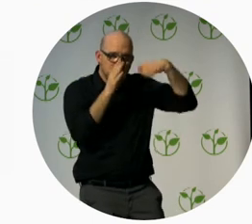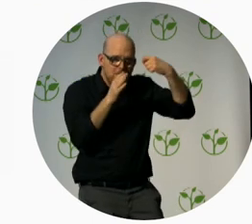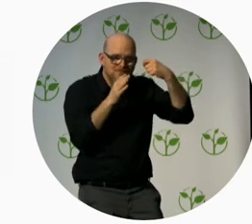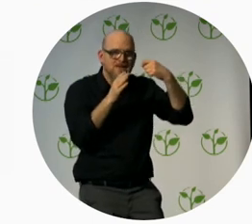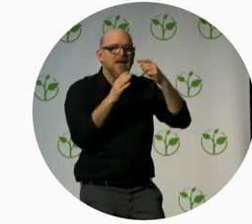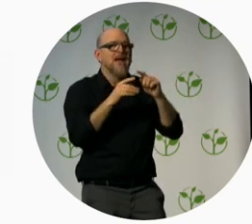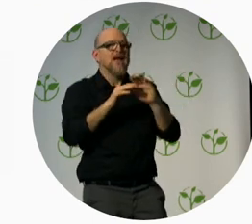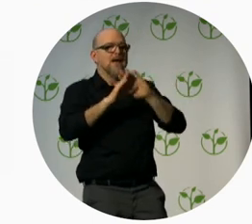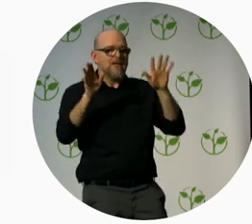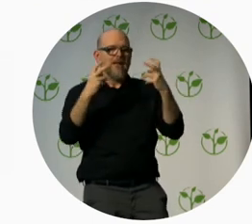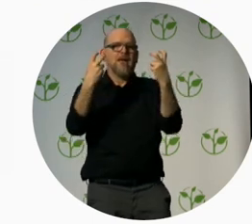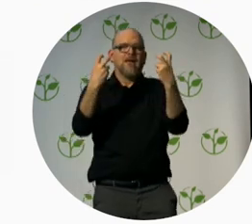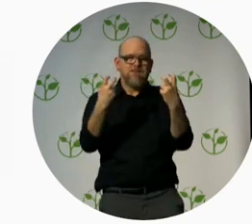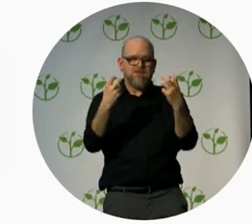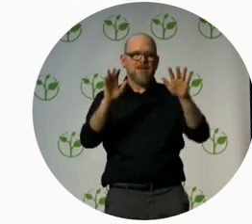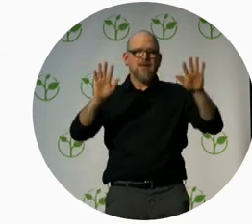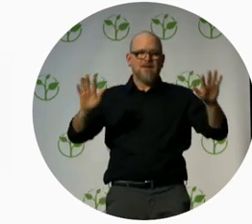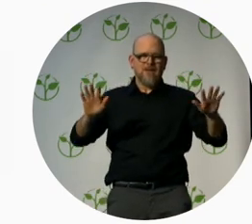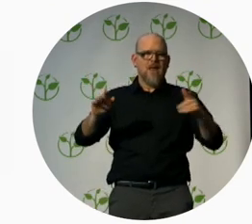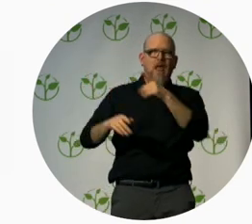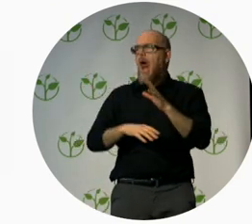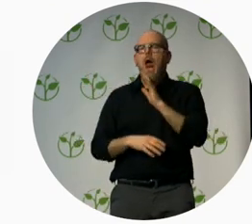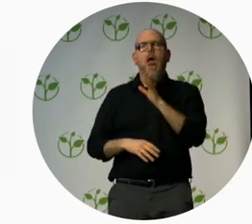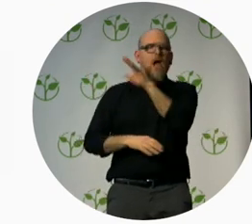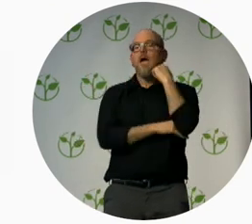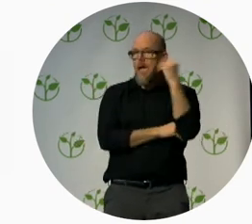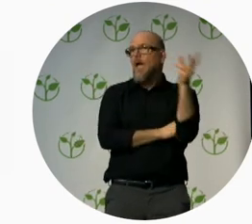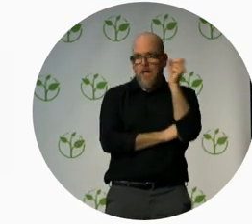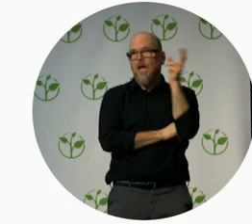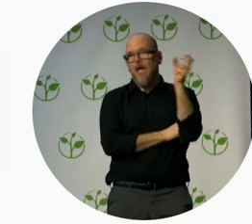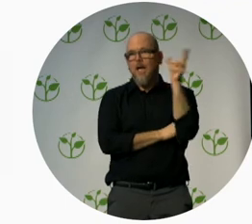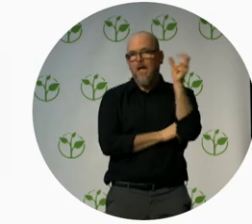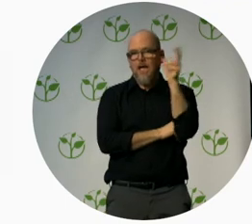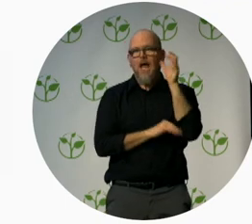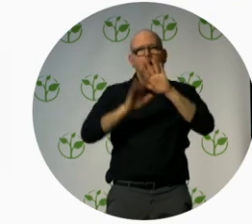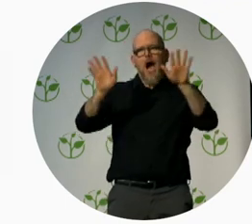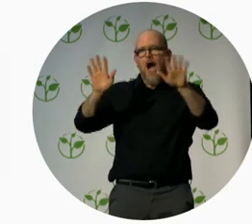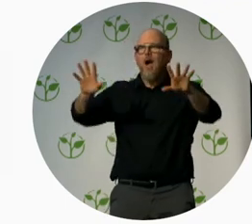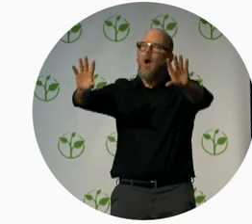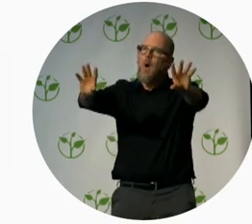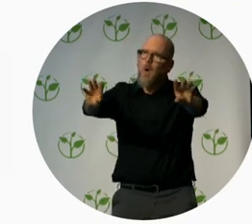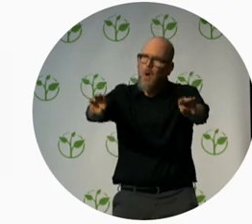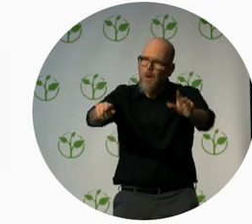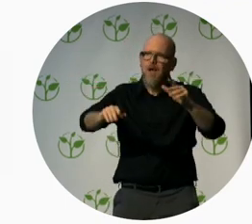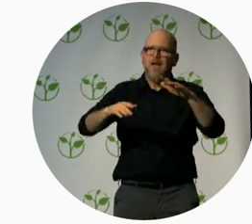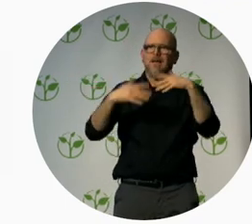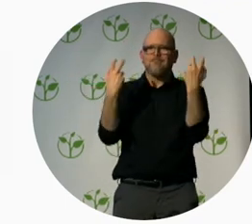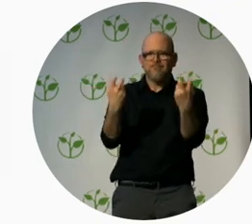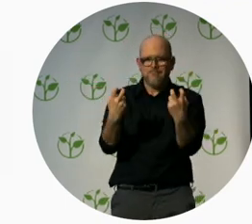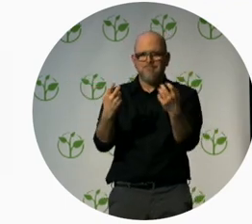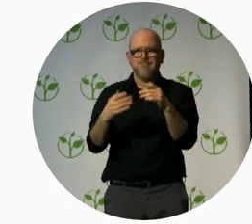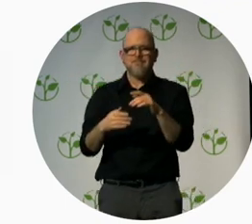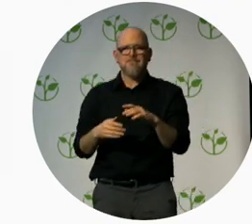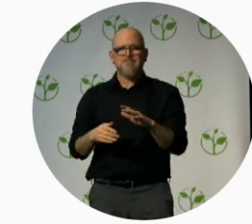talked enough and we heard enough and it's time for a little action. So once we're finished here, I'm